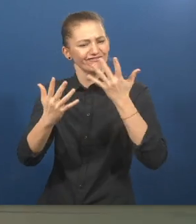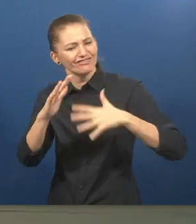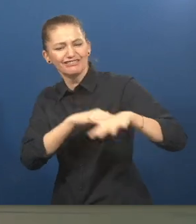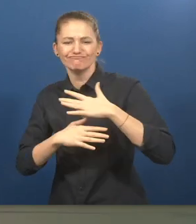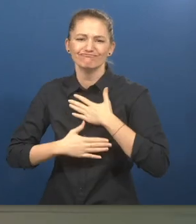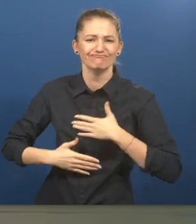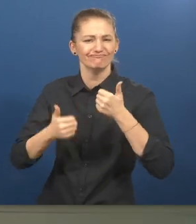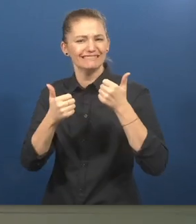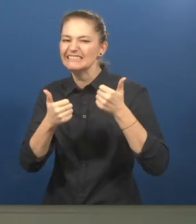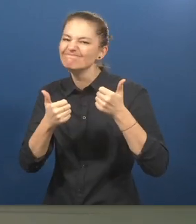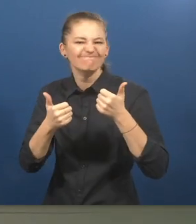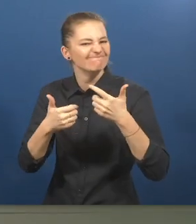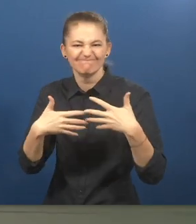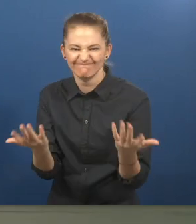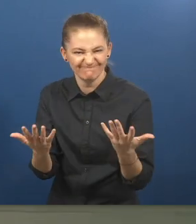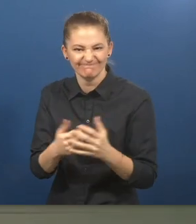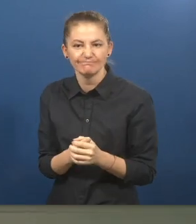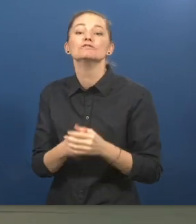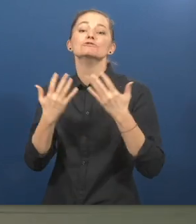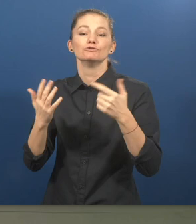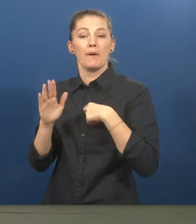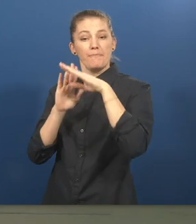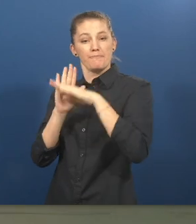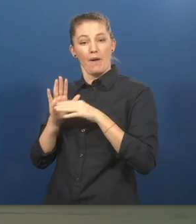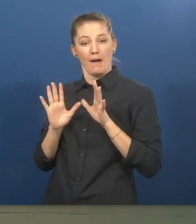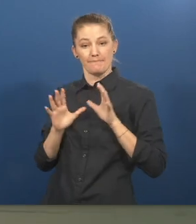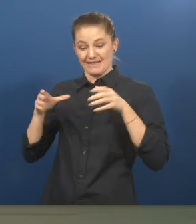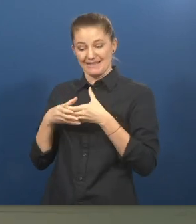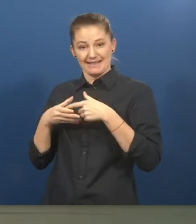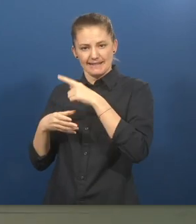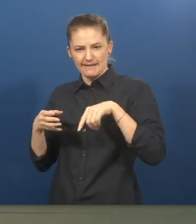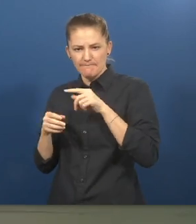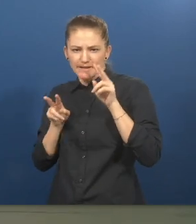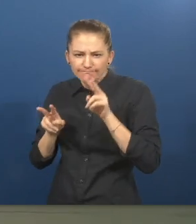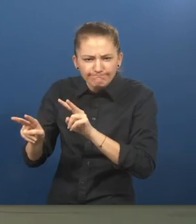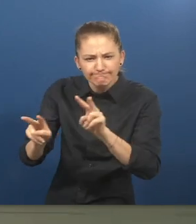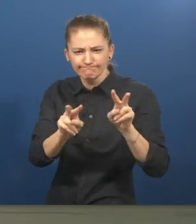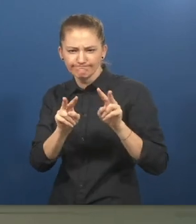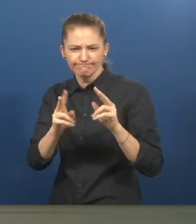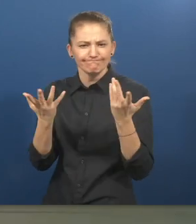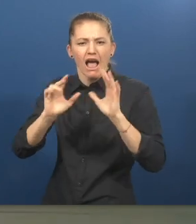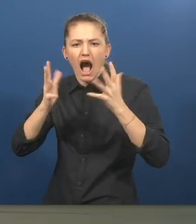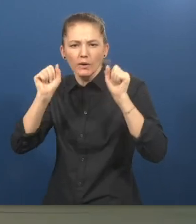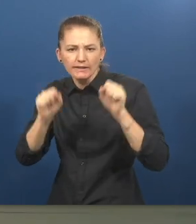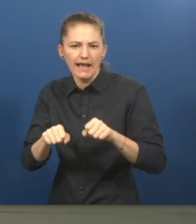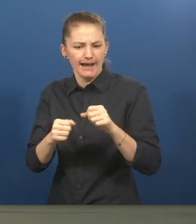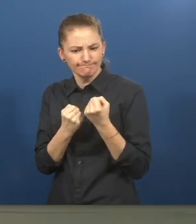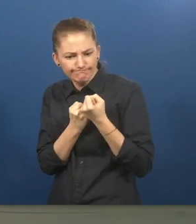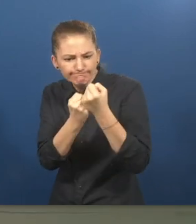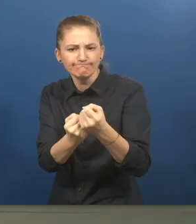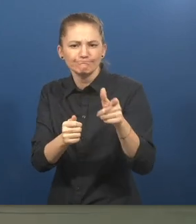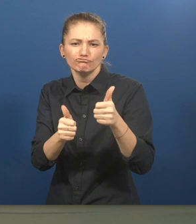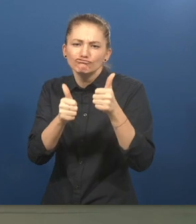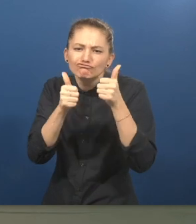exploit the position that they're in. So really, the program team on the ground really identified ways in